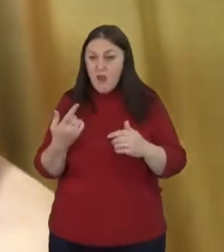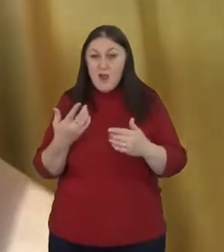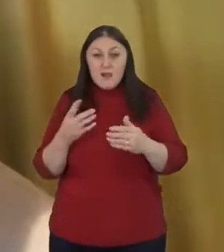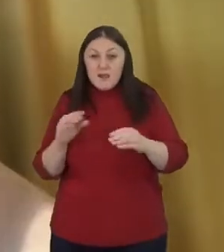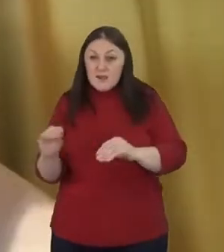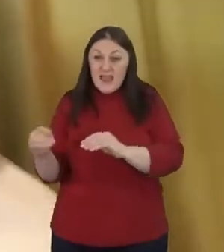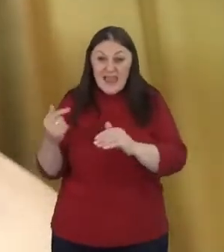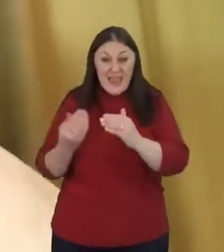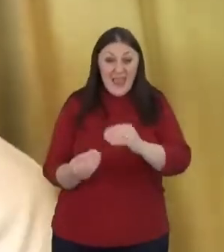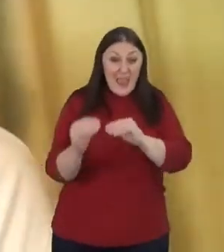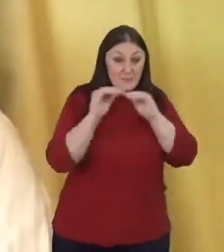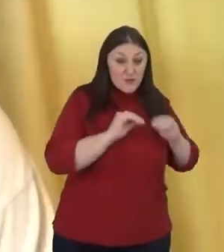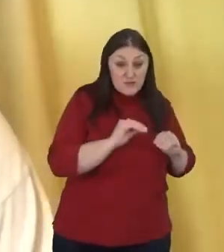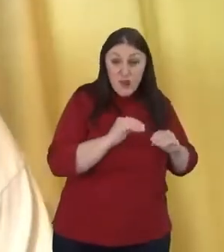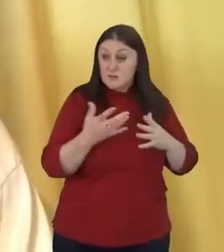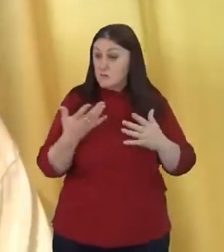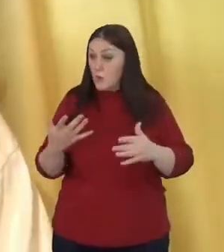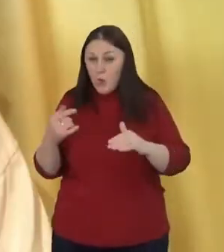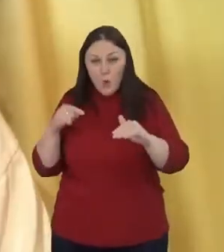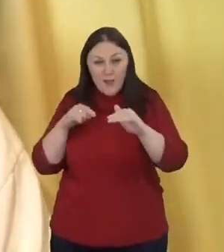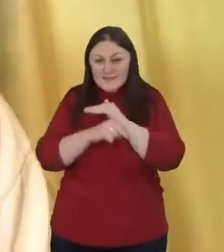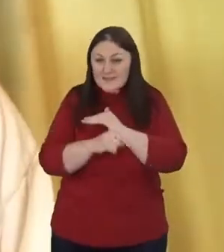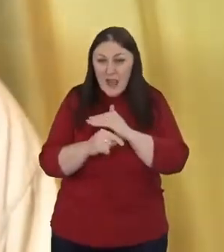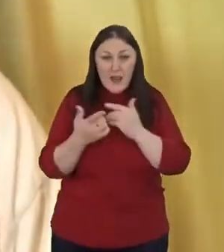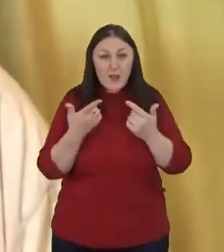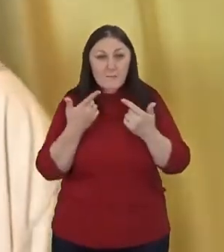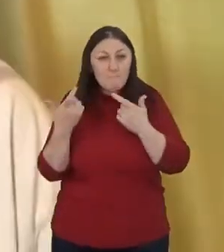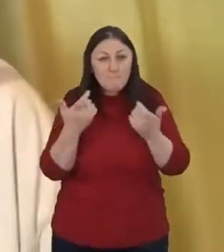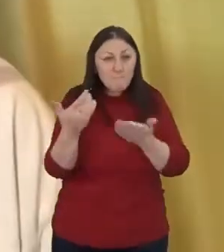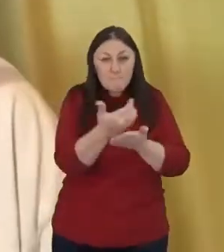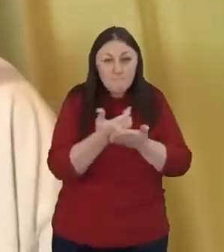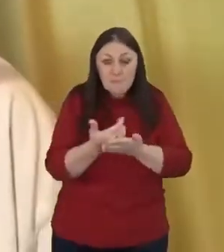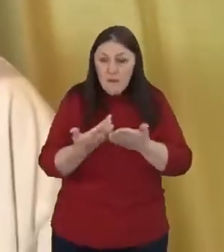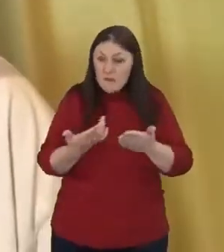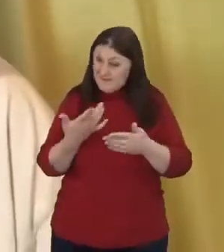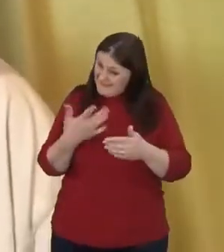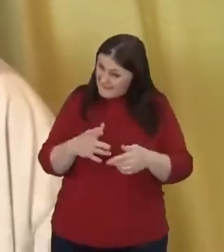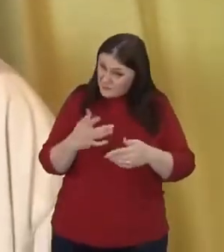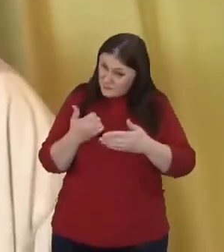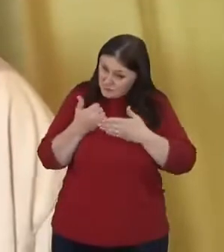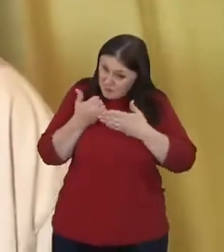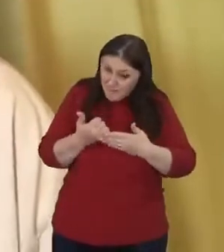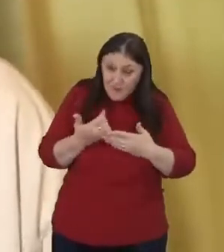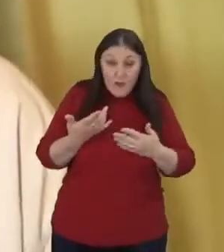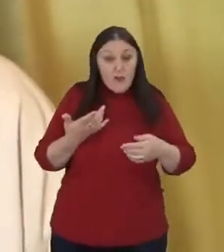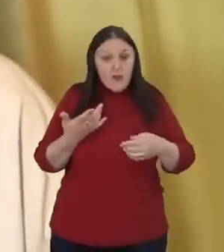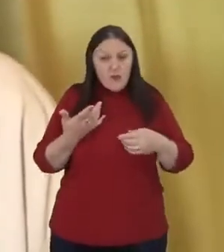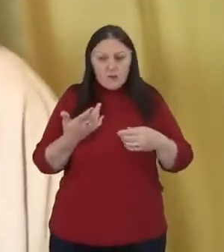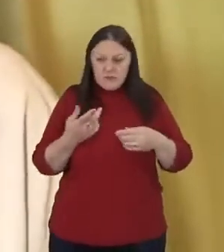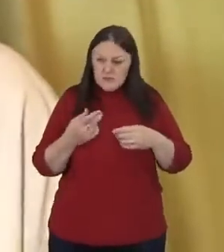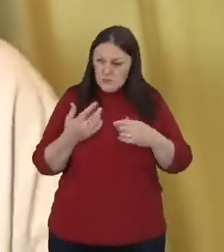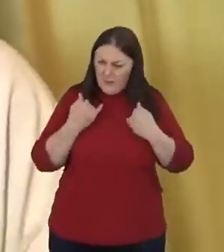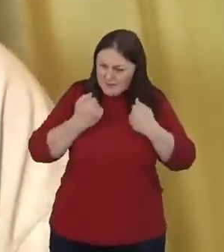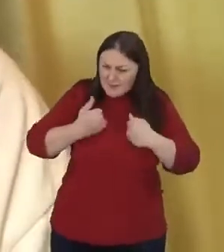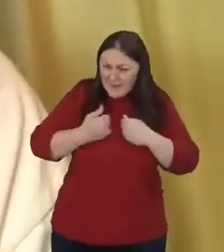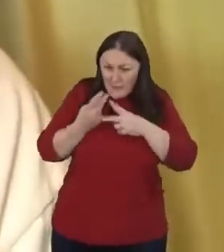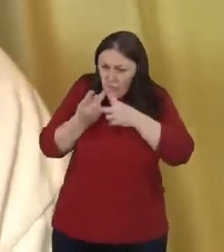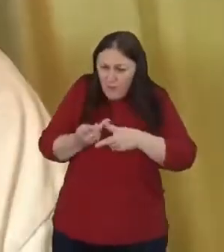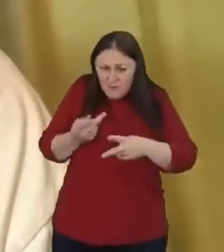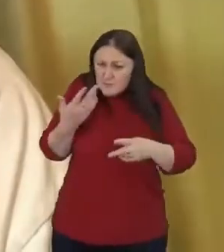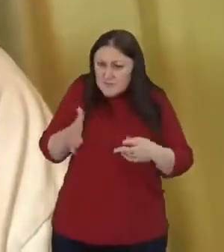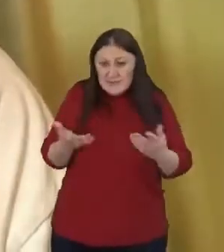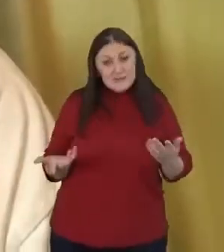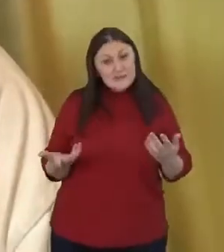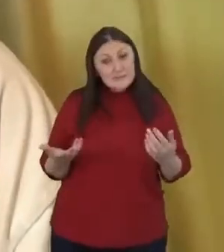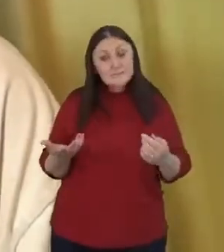was sick, did you take care of me? In the end, our faith has to manifest